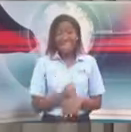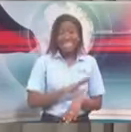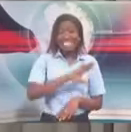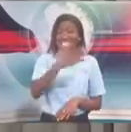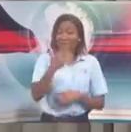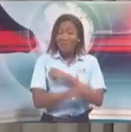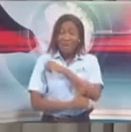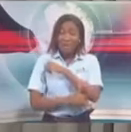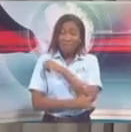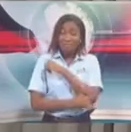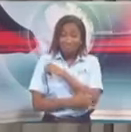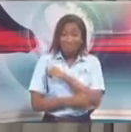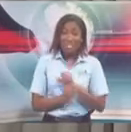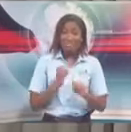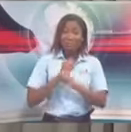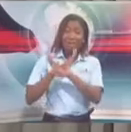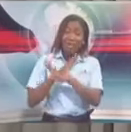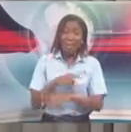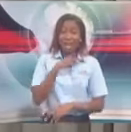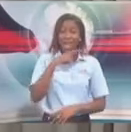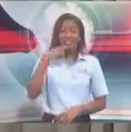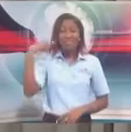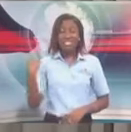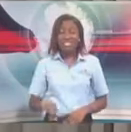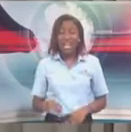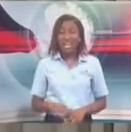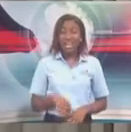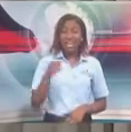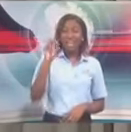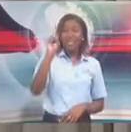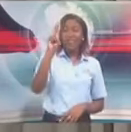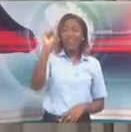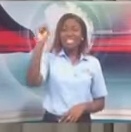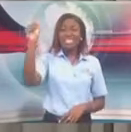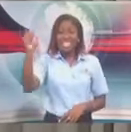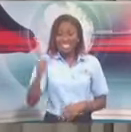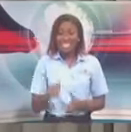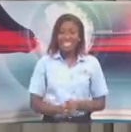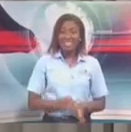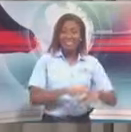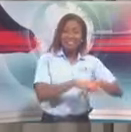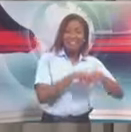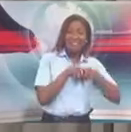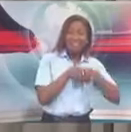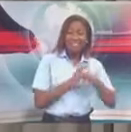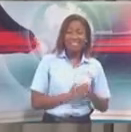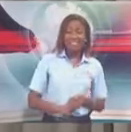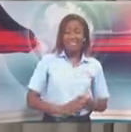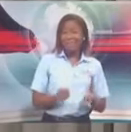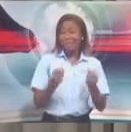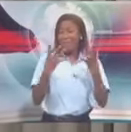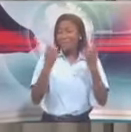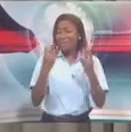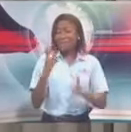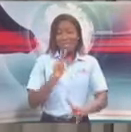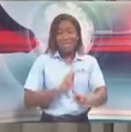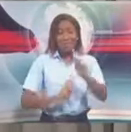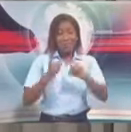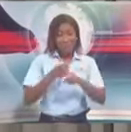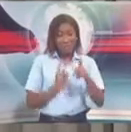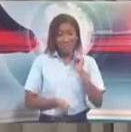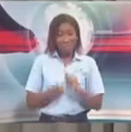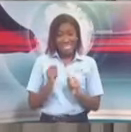from Germany, from Russia, from the United States, the United Kingdom, and other various CARICOM countries.